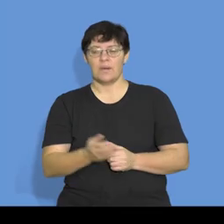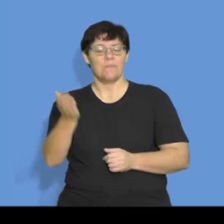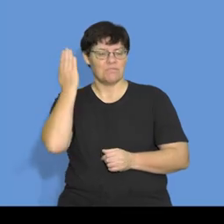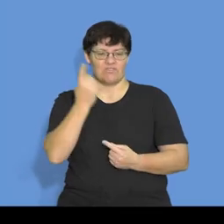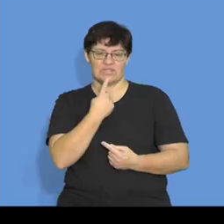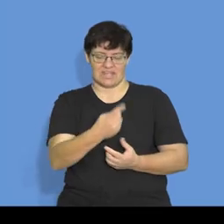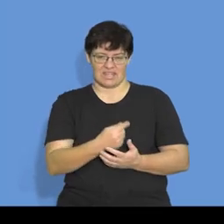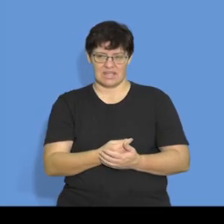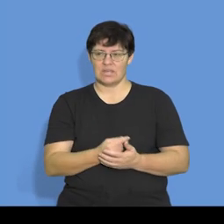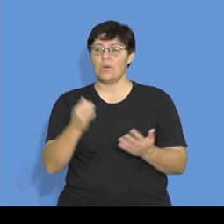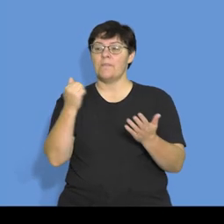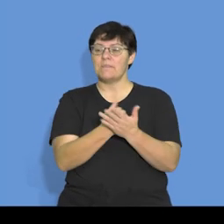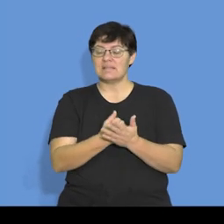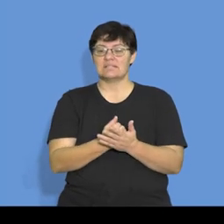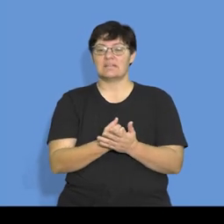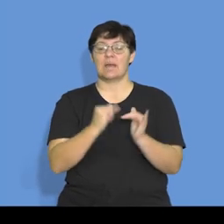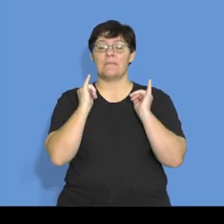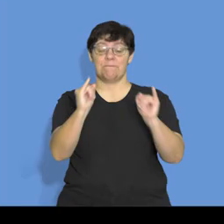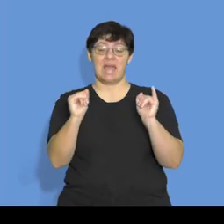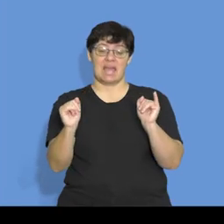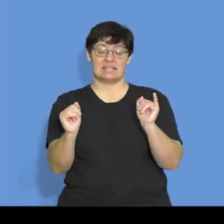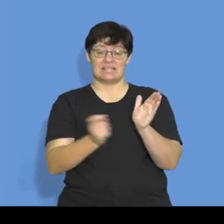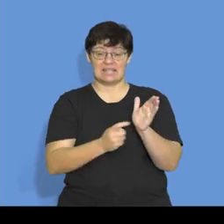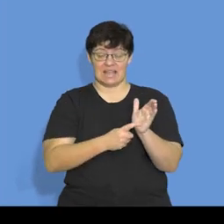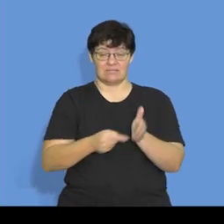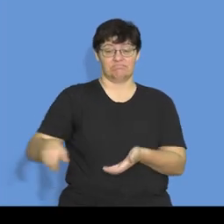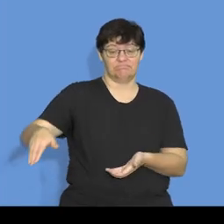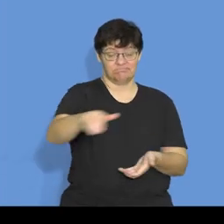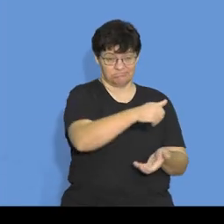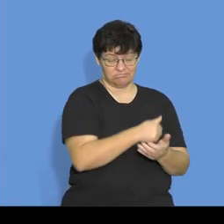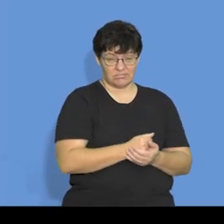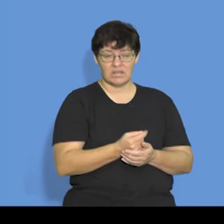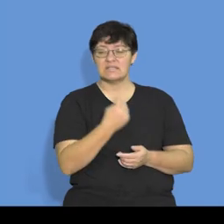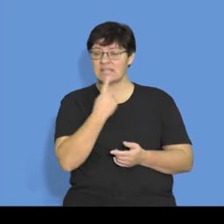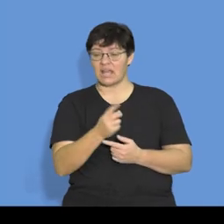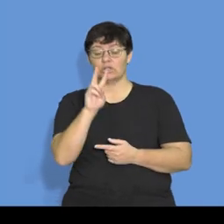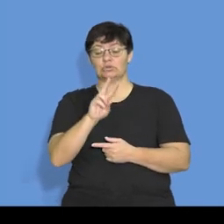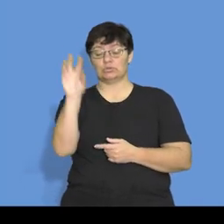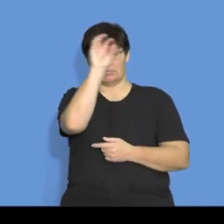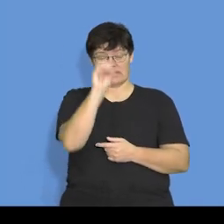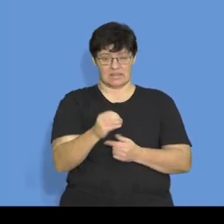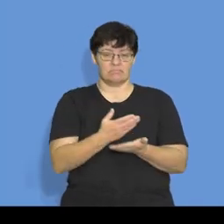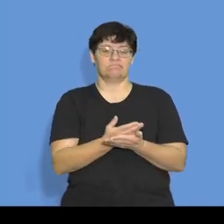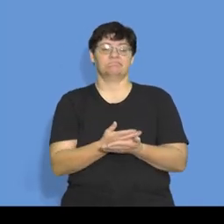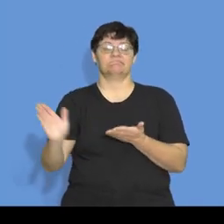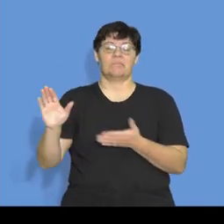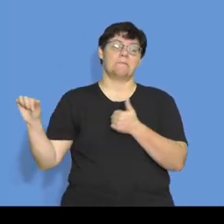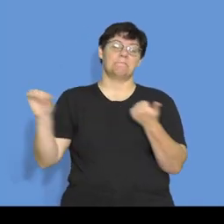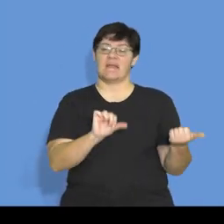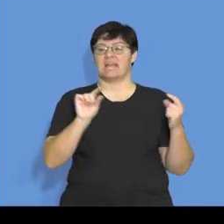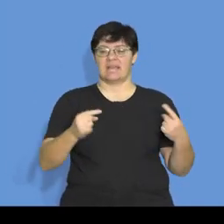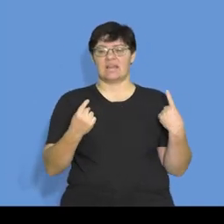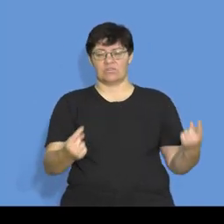where you had to calculate the bad debts. Now, remember, what did we say? We said that 2% is written off as irrecoverable. Looking at my